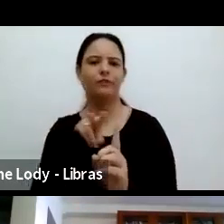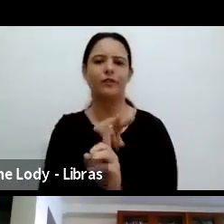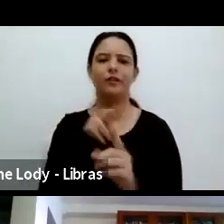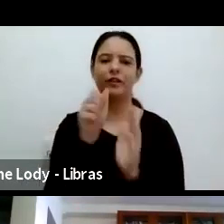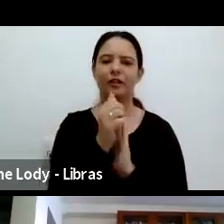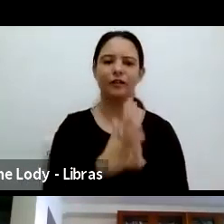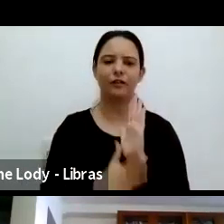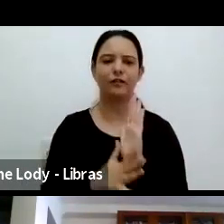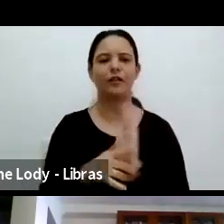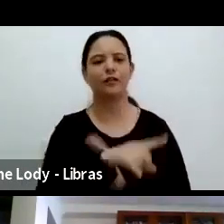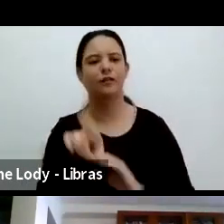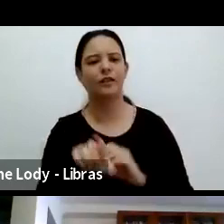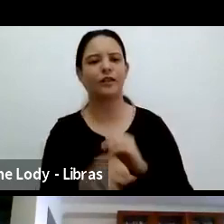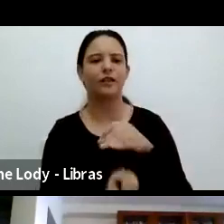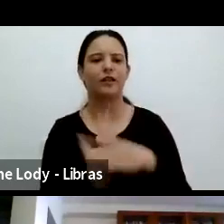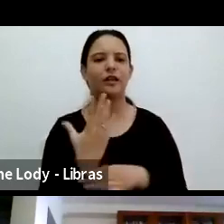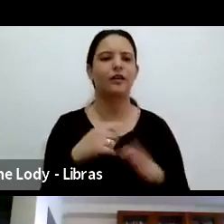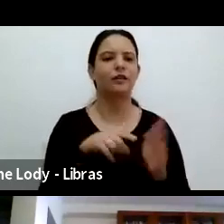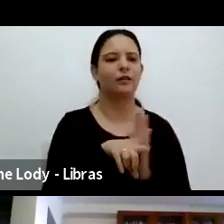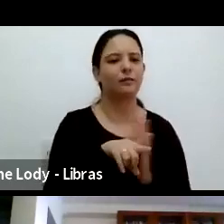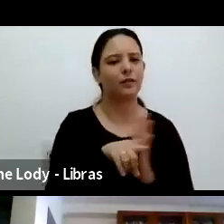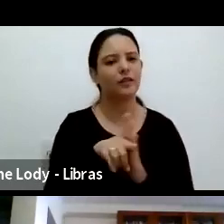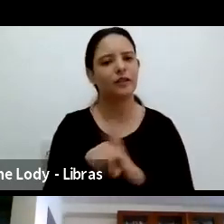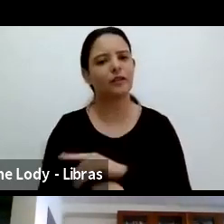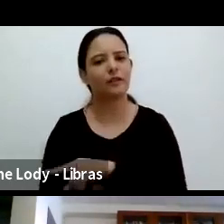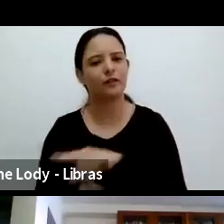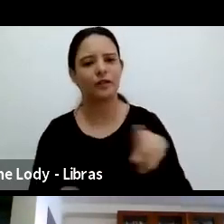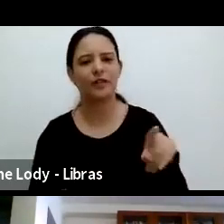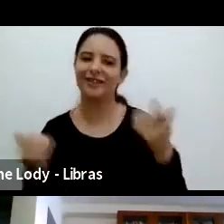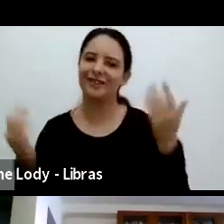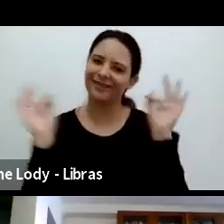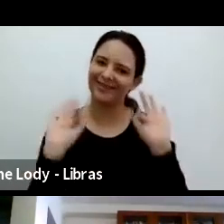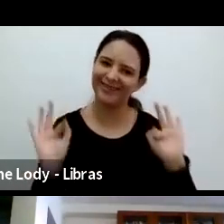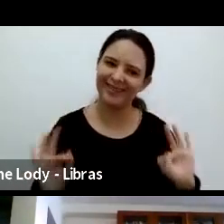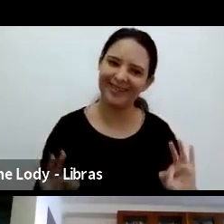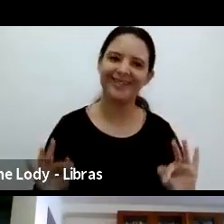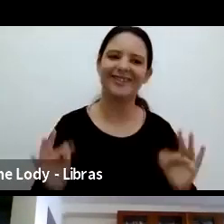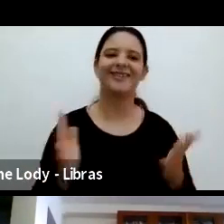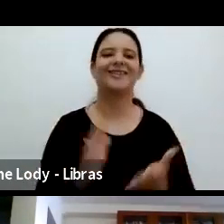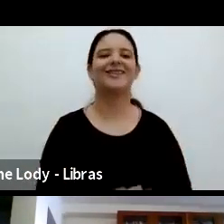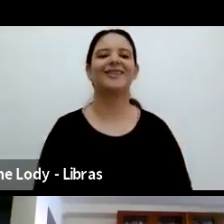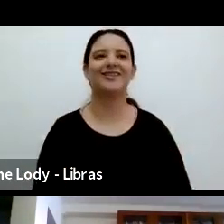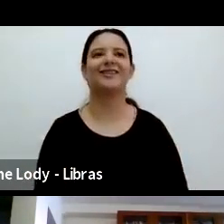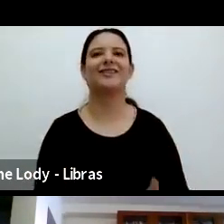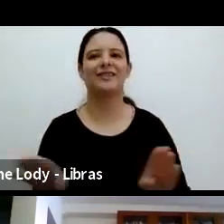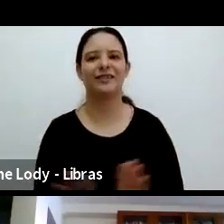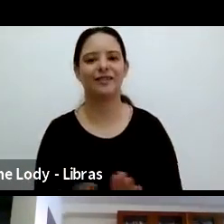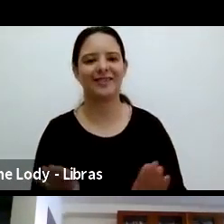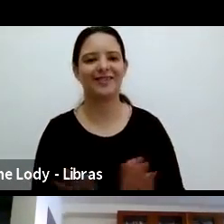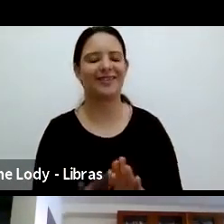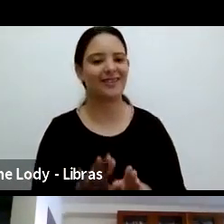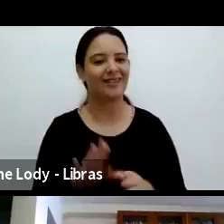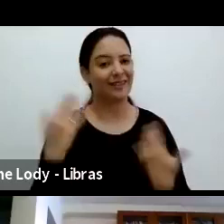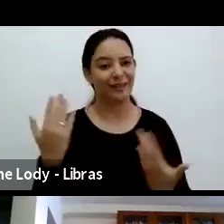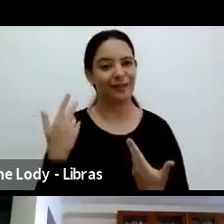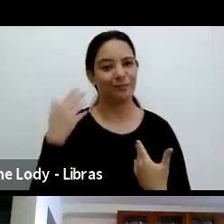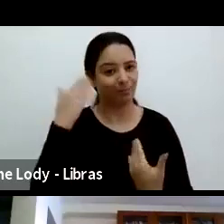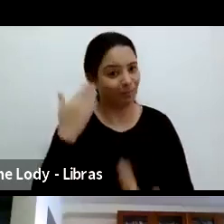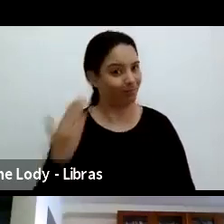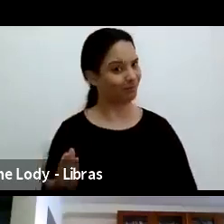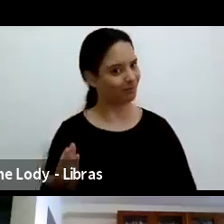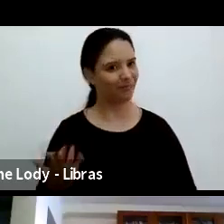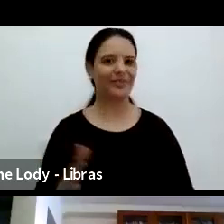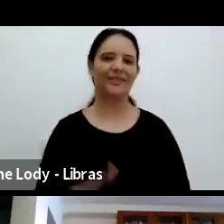research. So I'm very, very glad and I'm very, I mean, honored to have you here. And I thank Larissa very